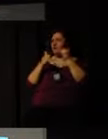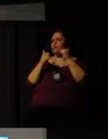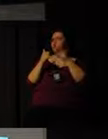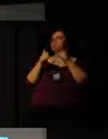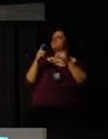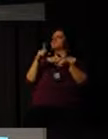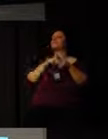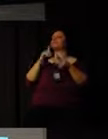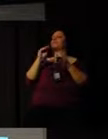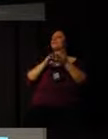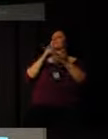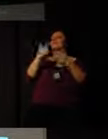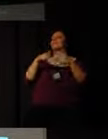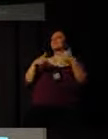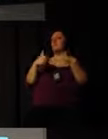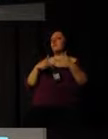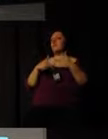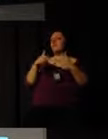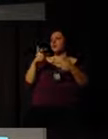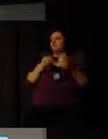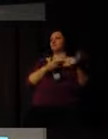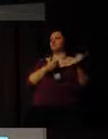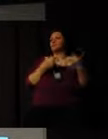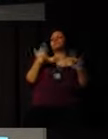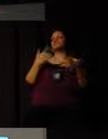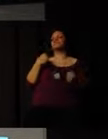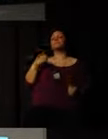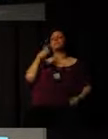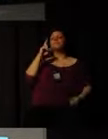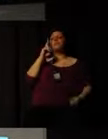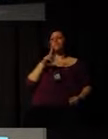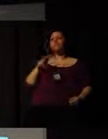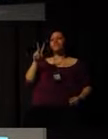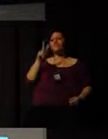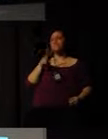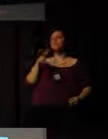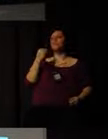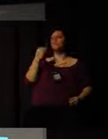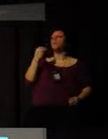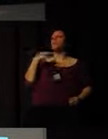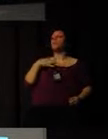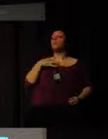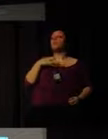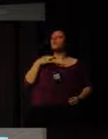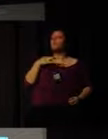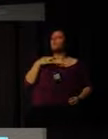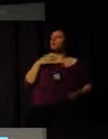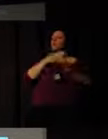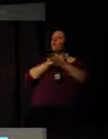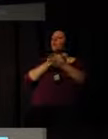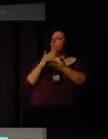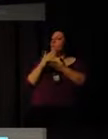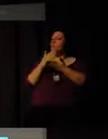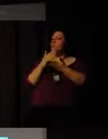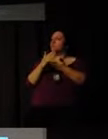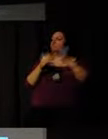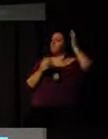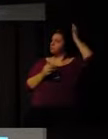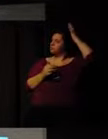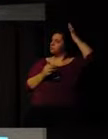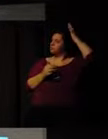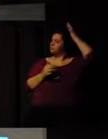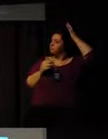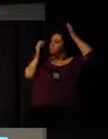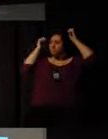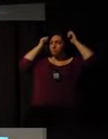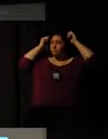to look at how volunteers, from volunteerism, how it has started, to where it is now. And also to